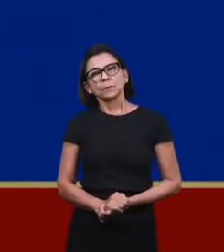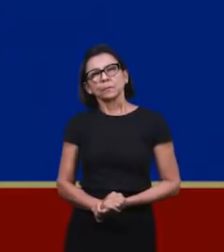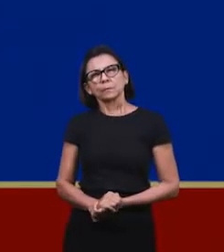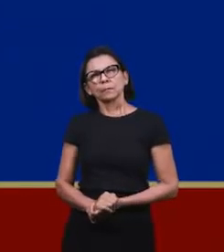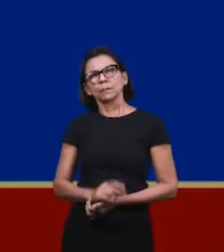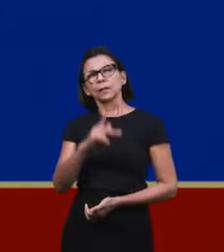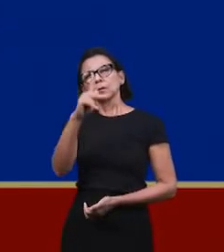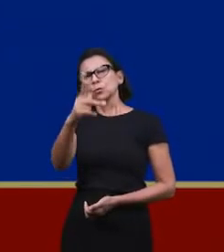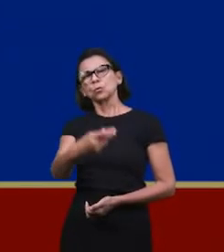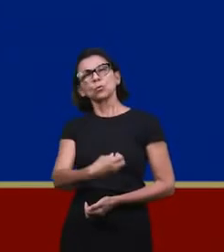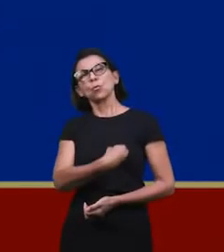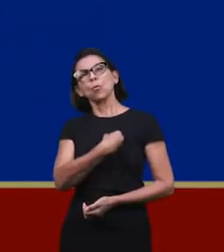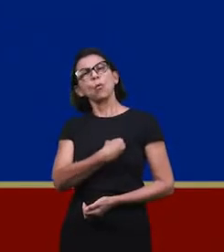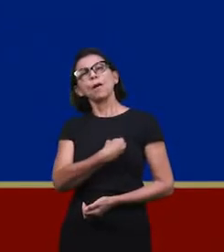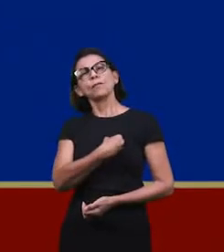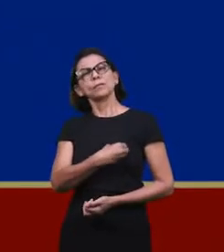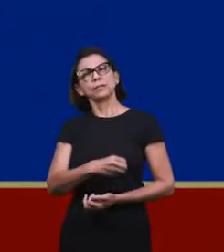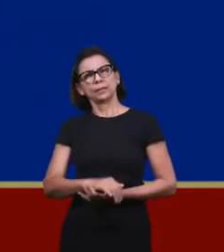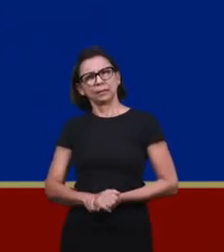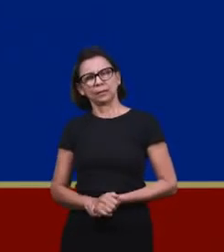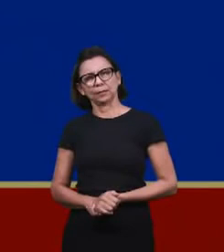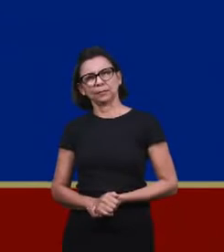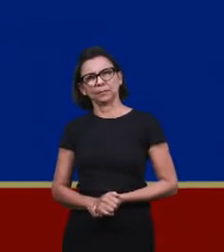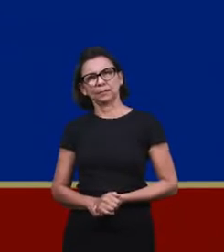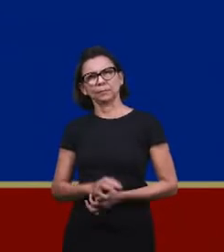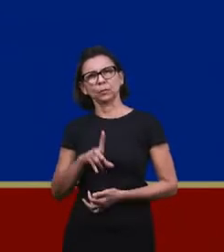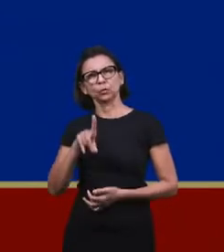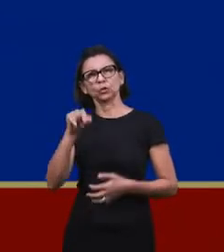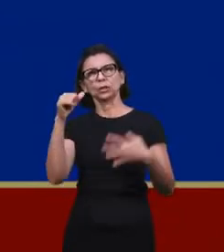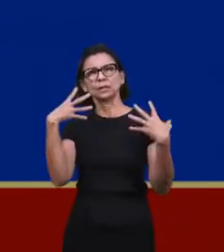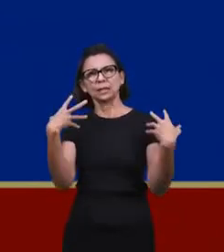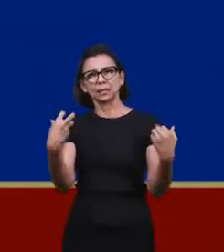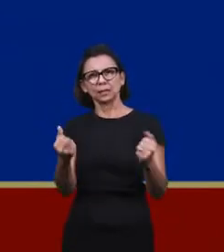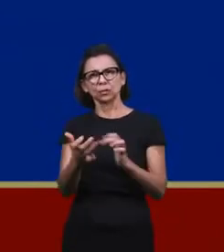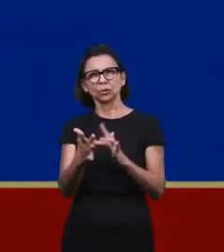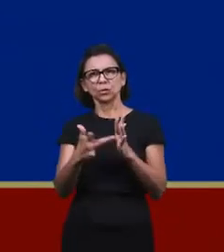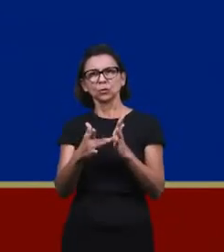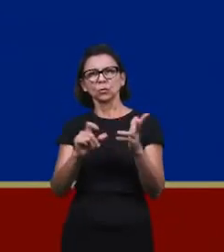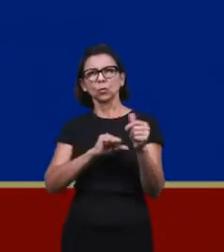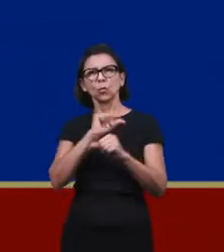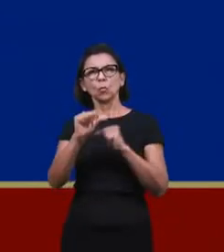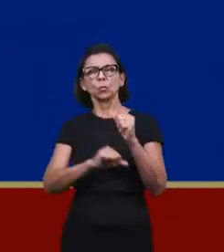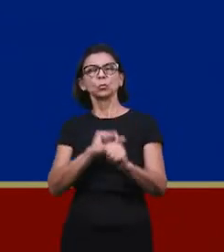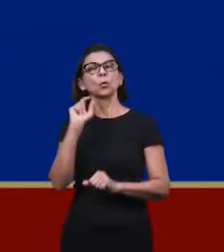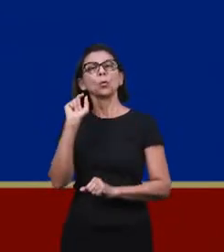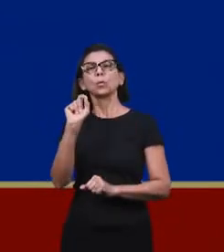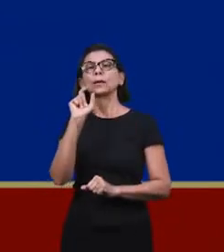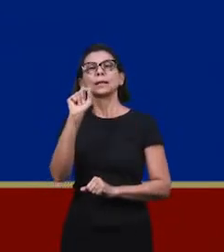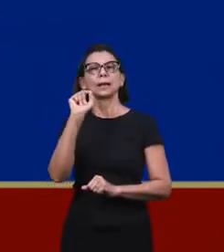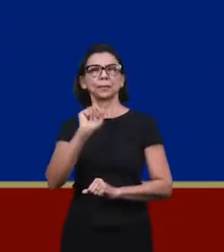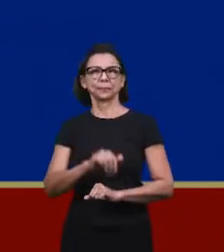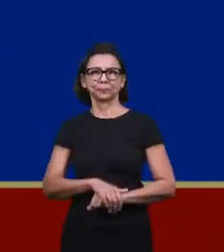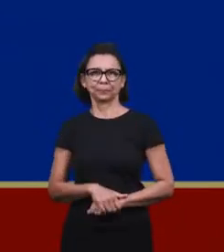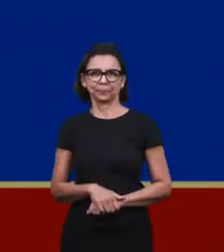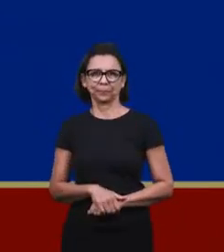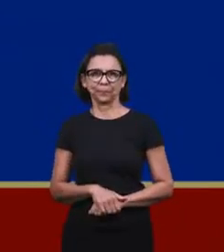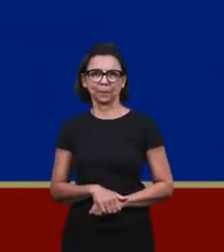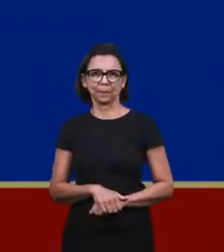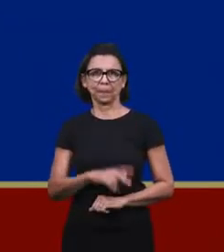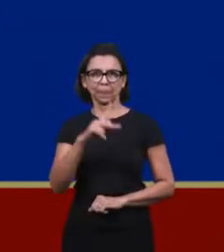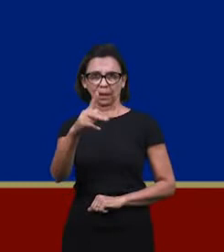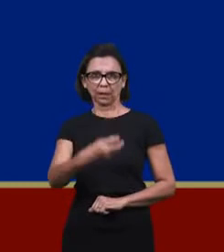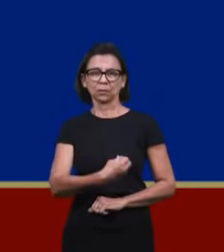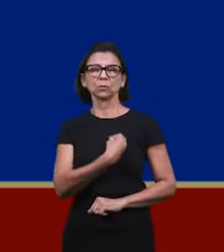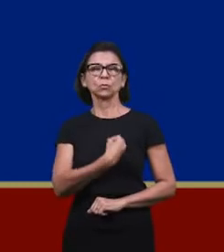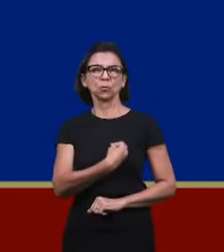What happened to your life since accepting Jesus as your Savior? Once again, what happened to